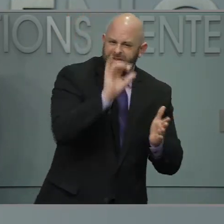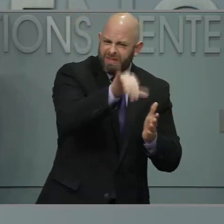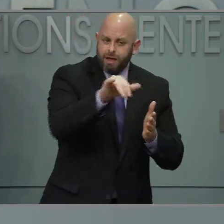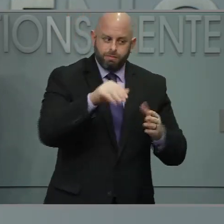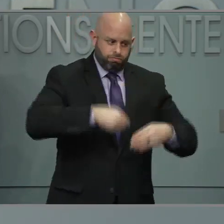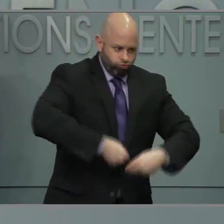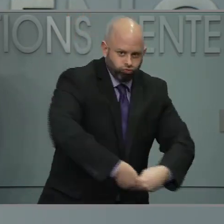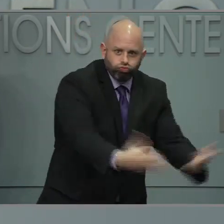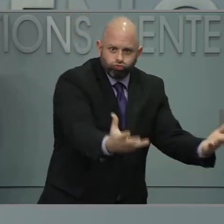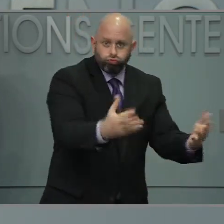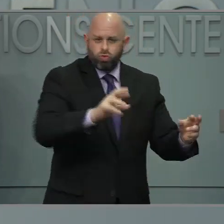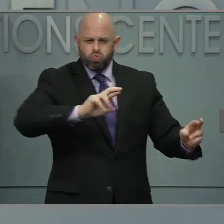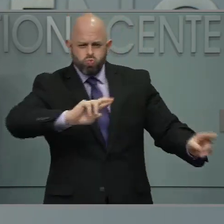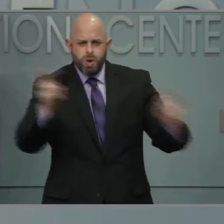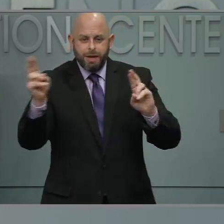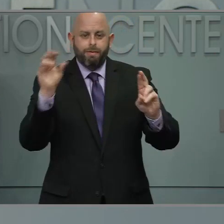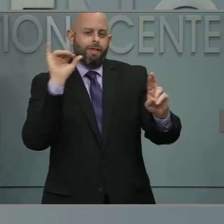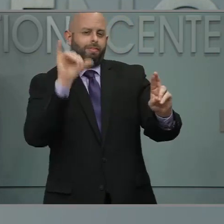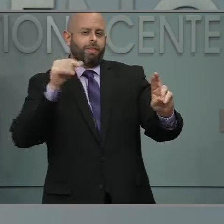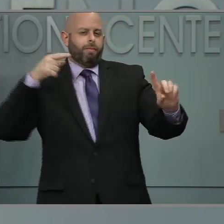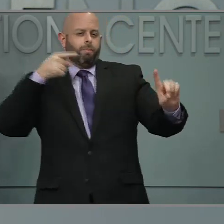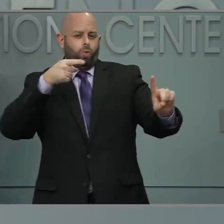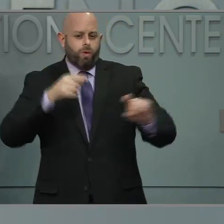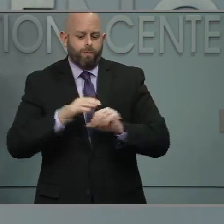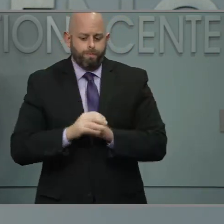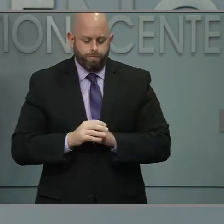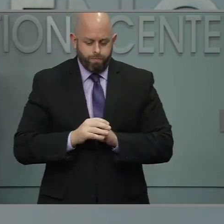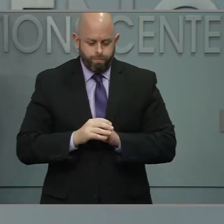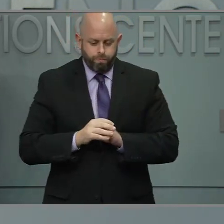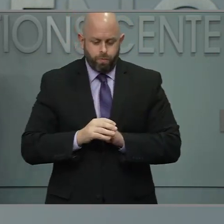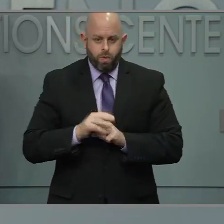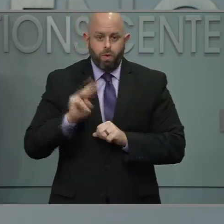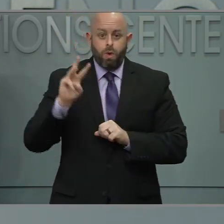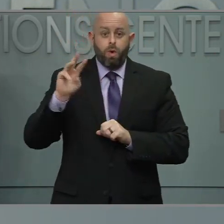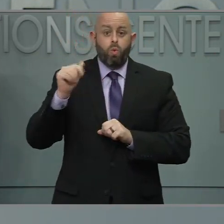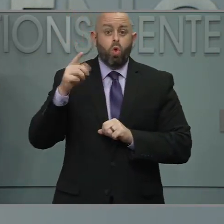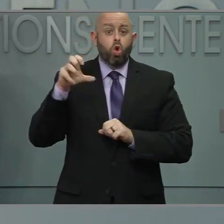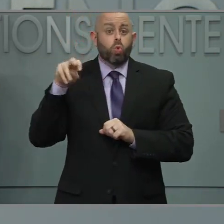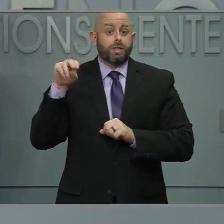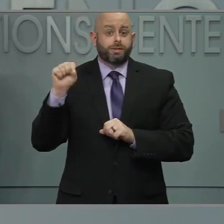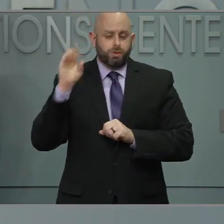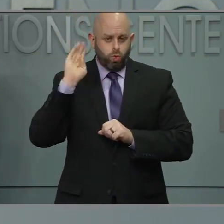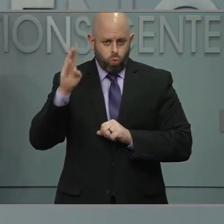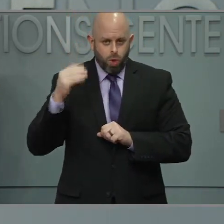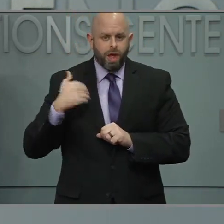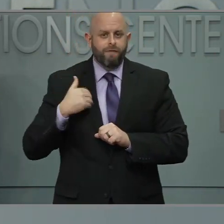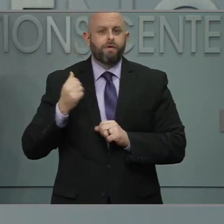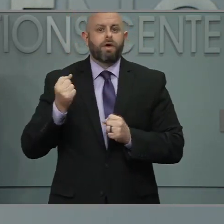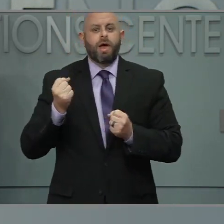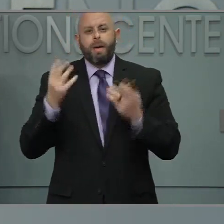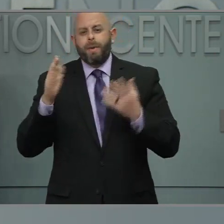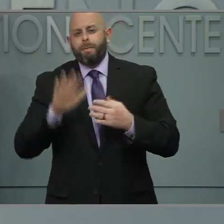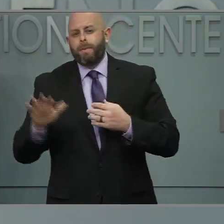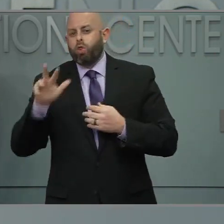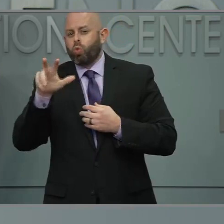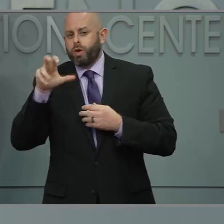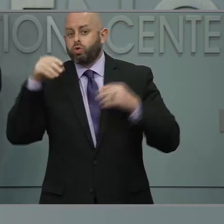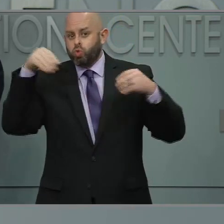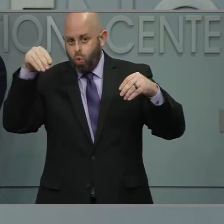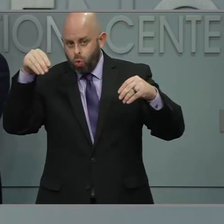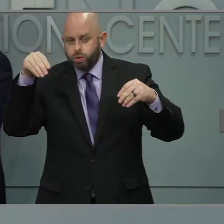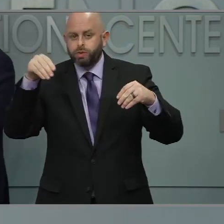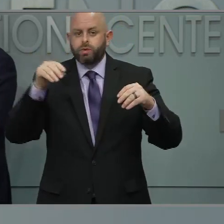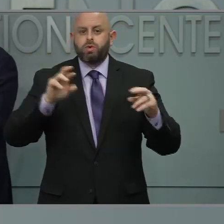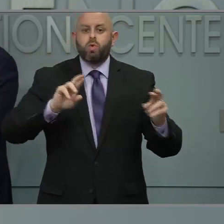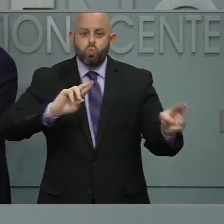Walgreen pharmacies, they are going to have vaccines starting at the end of this week at 300 or so stores. And as the governor